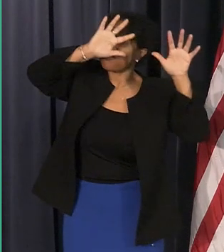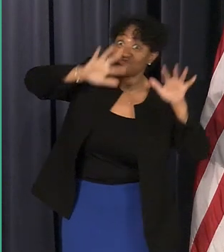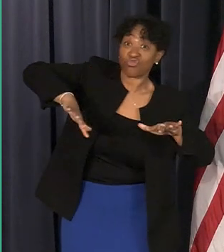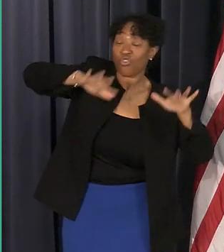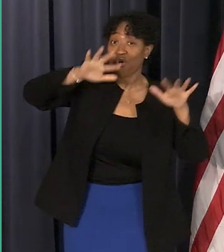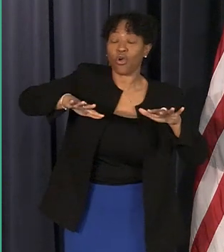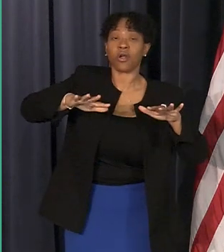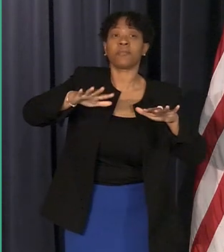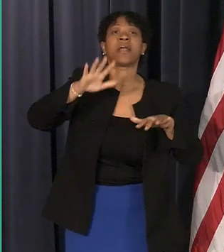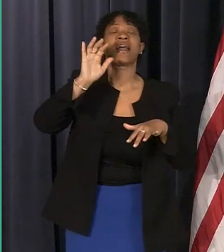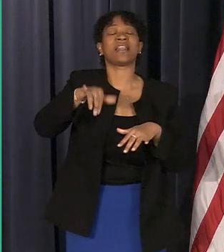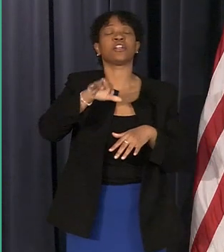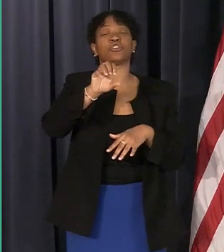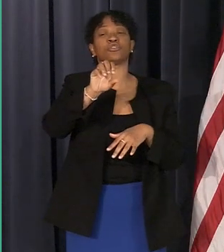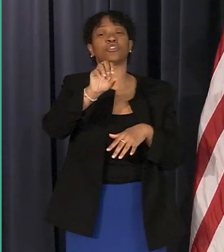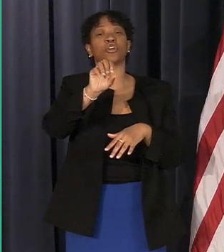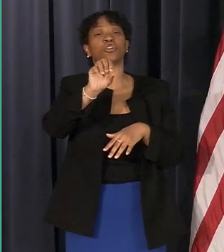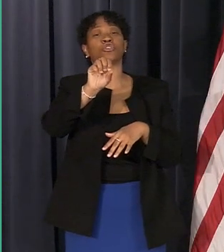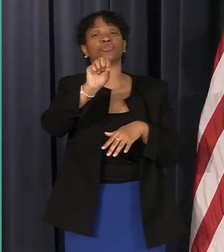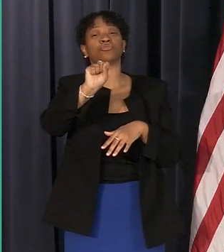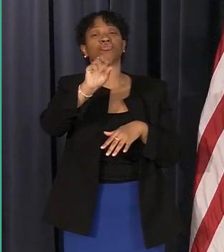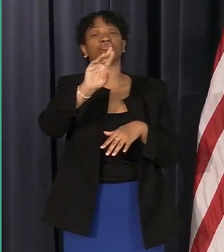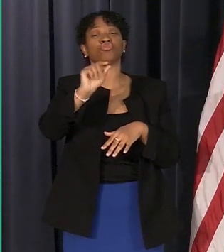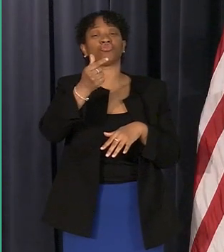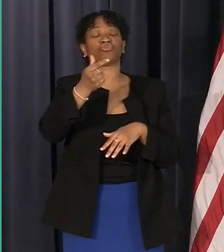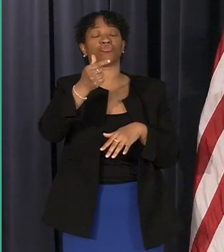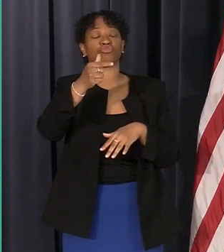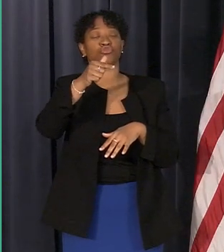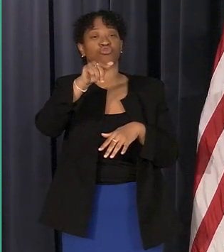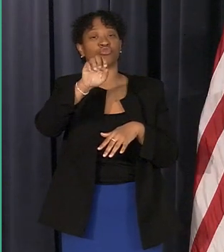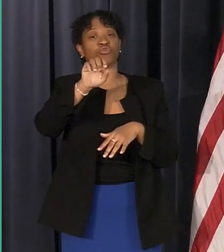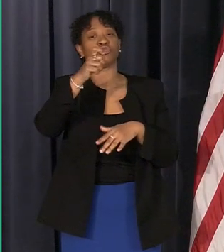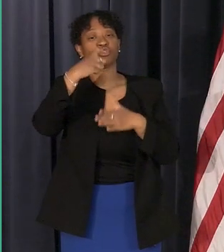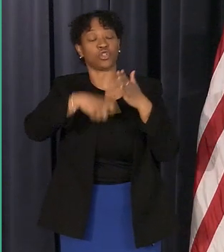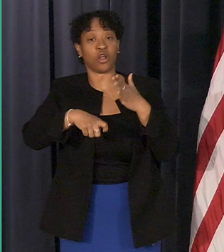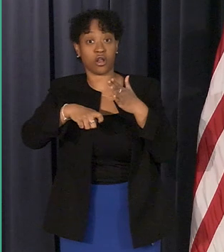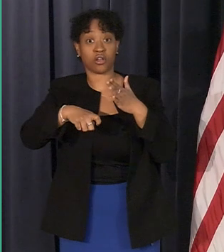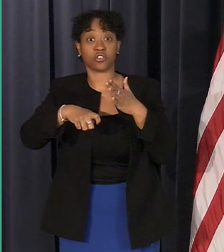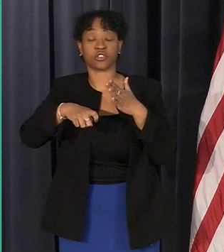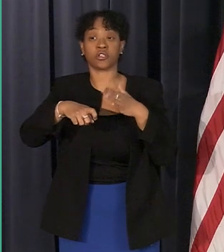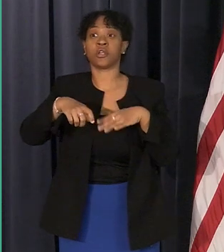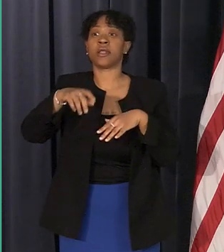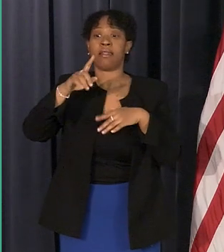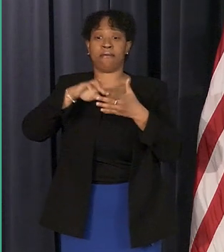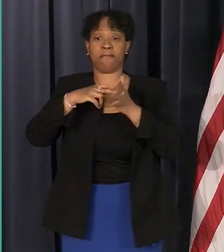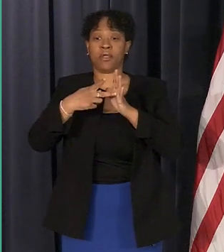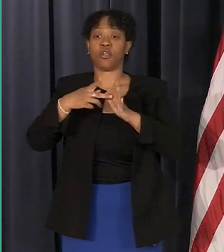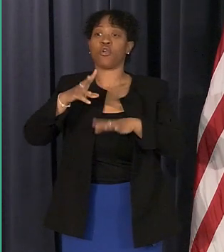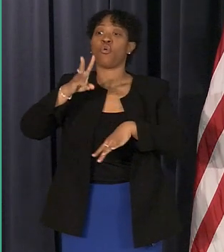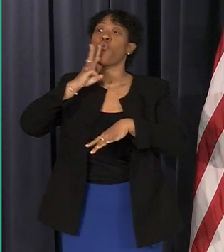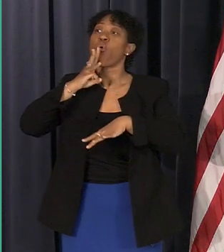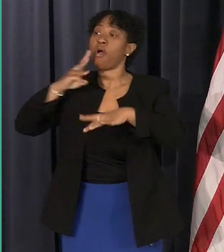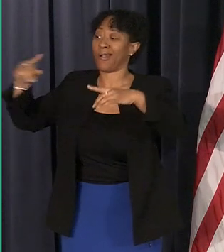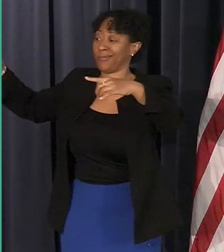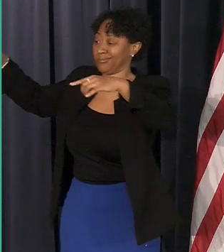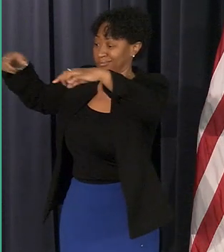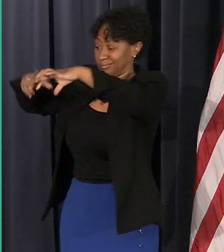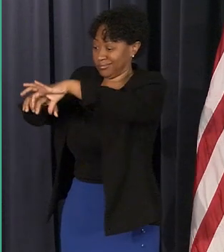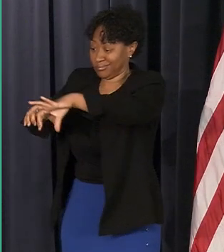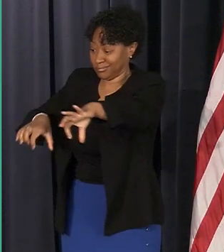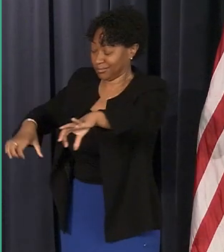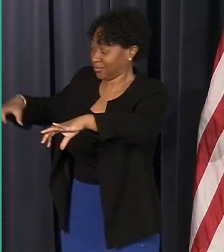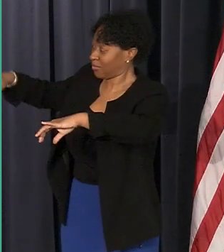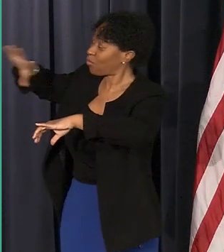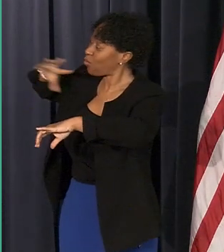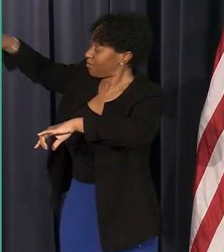and sewer and storm water is pushed backwards back into your home the device that you